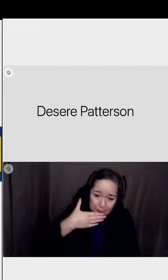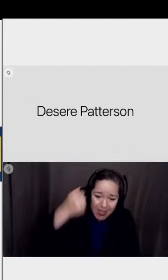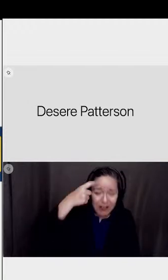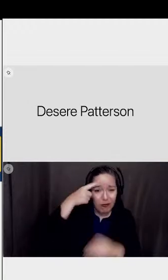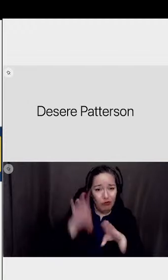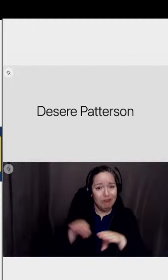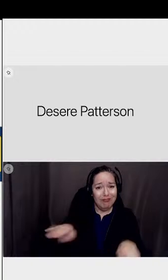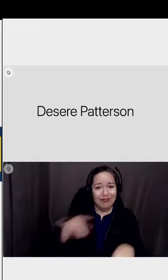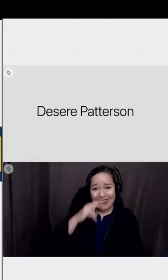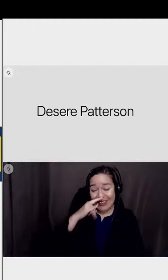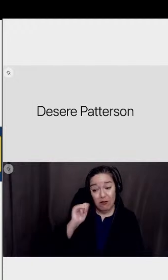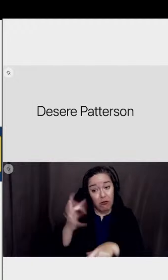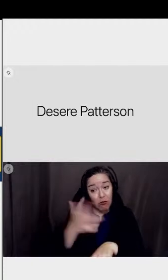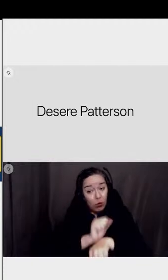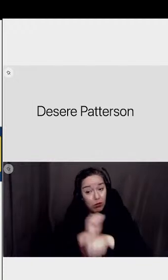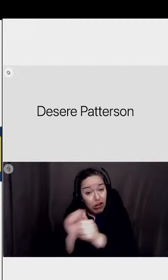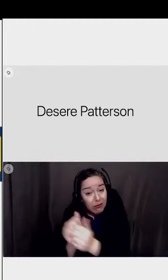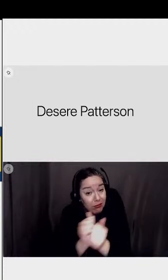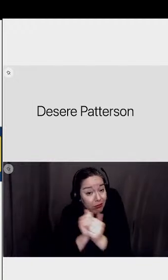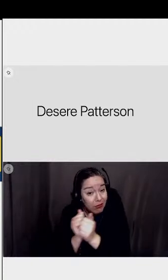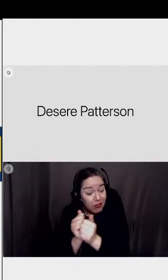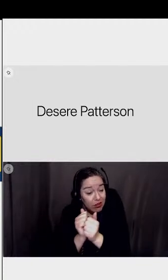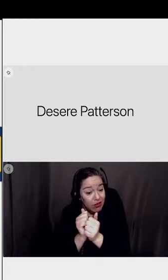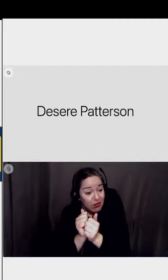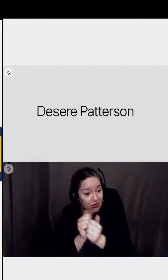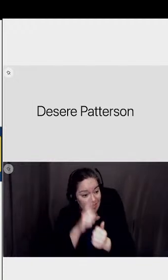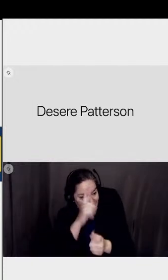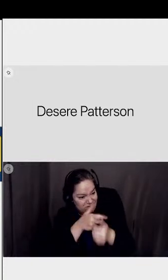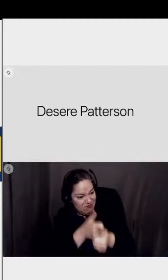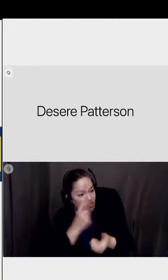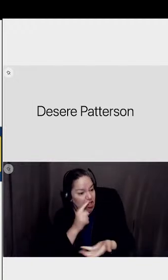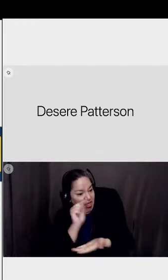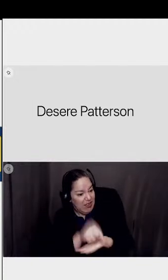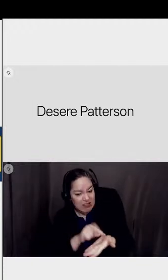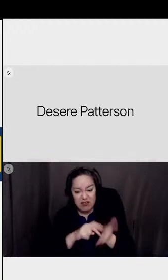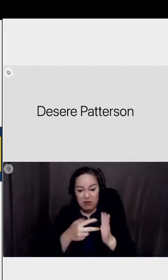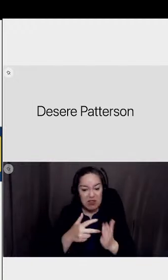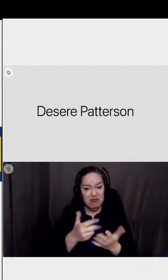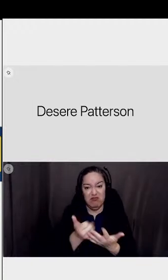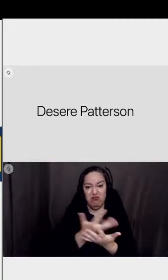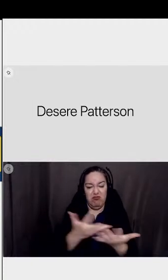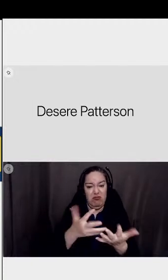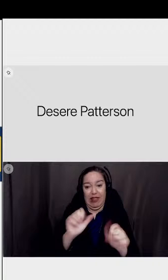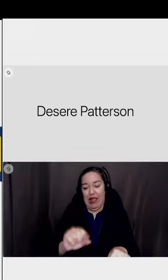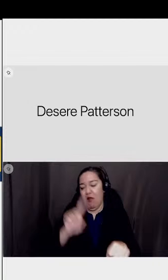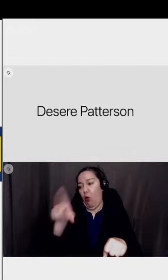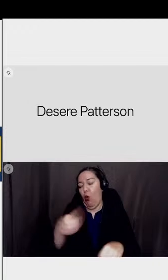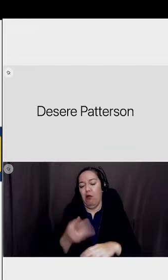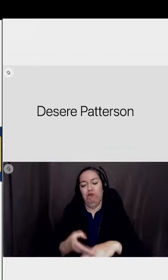to work together on this things can only get better so thank you to everyone for who worked on it